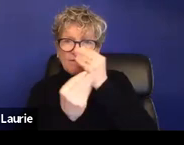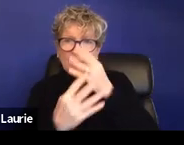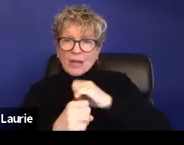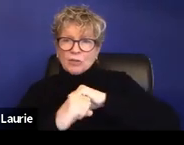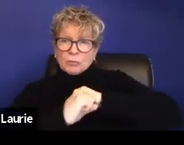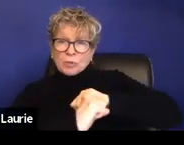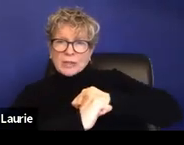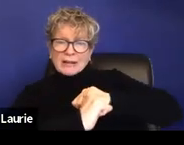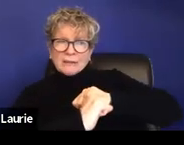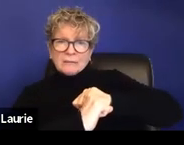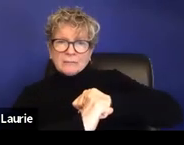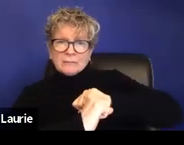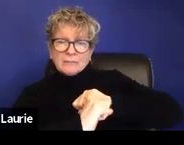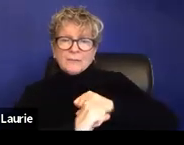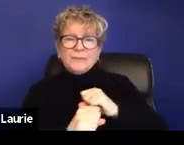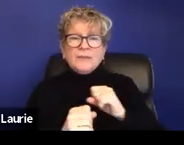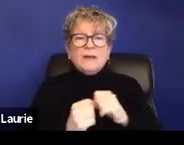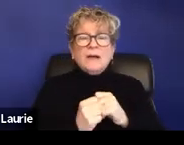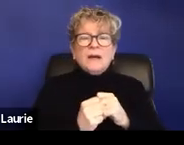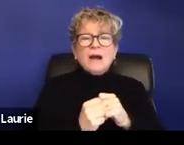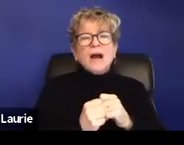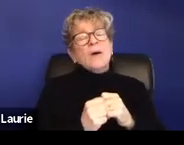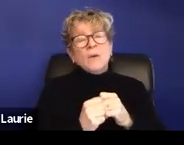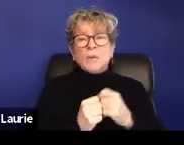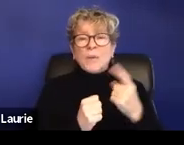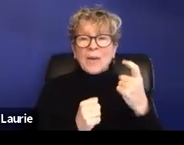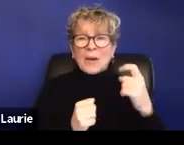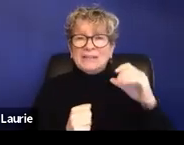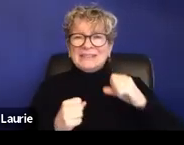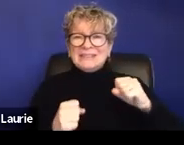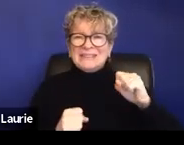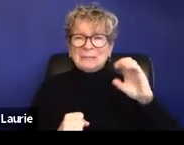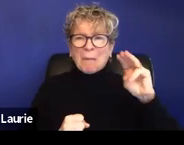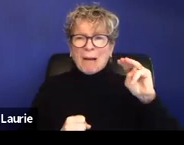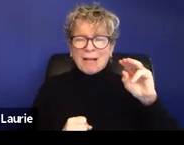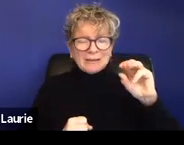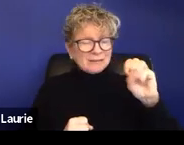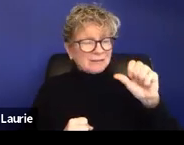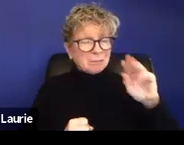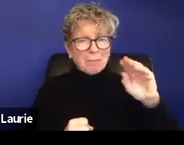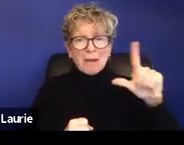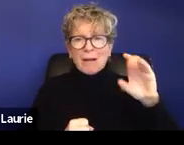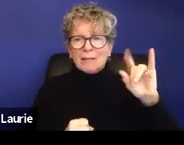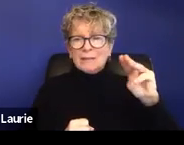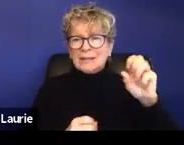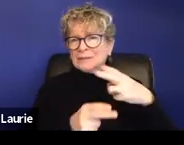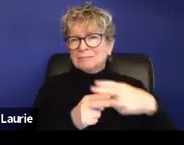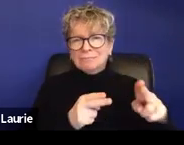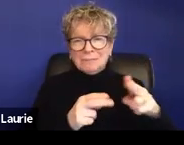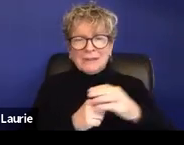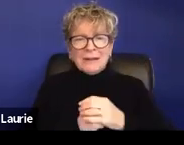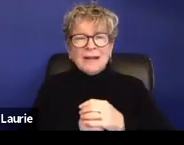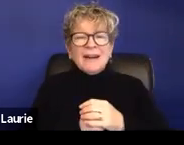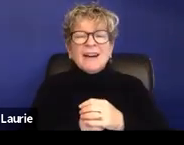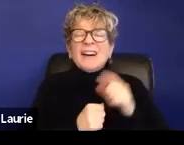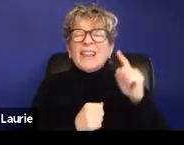last one in the legal issue, oh no, there are two more small claims. This is just very quick. This is an area that is